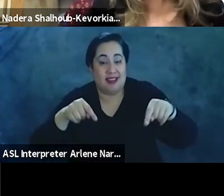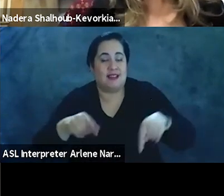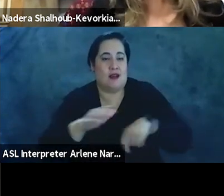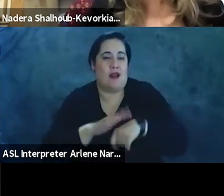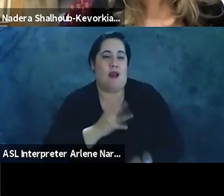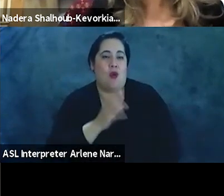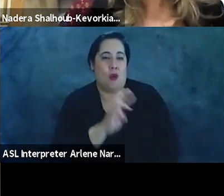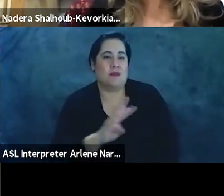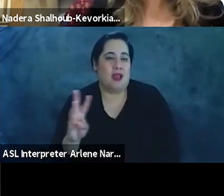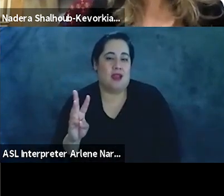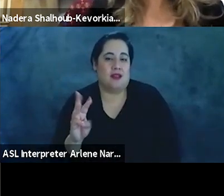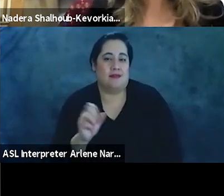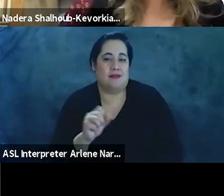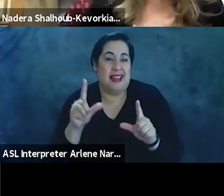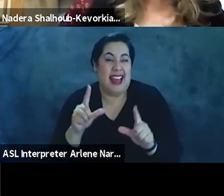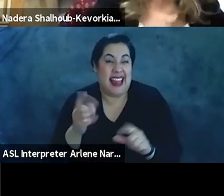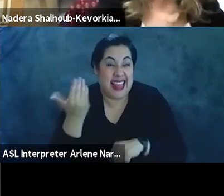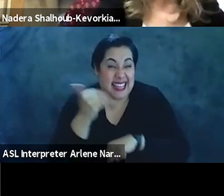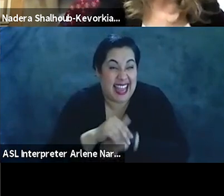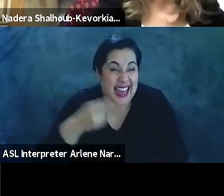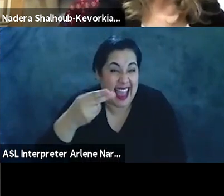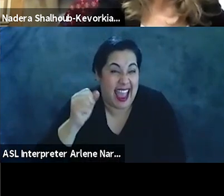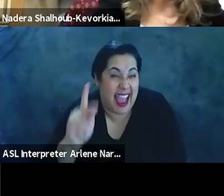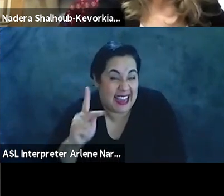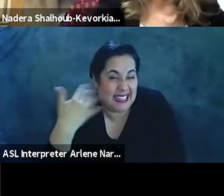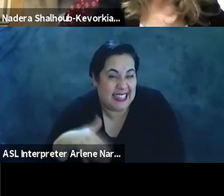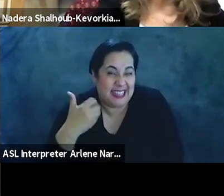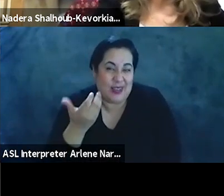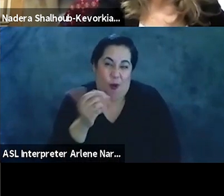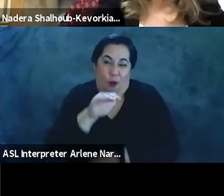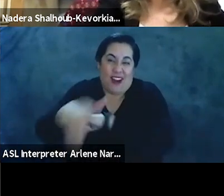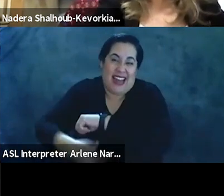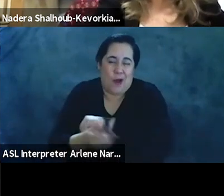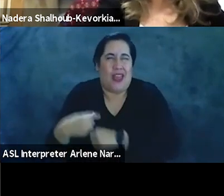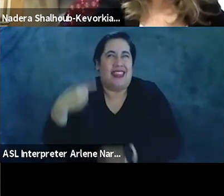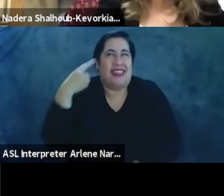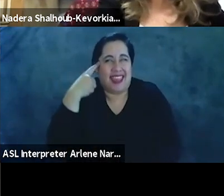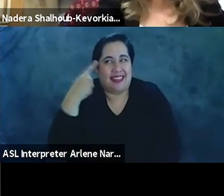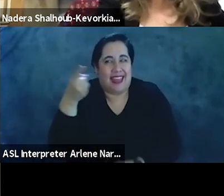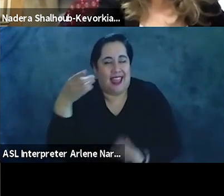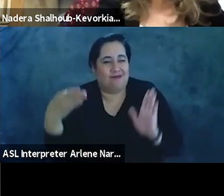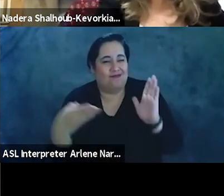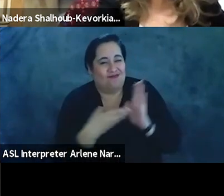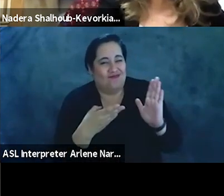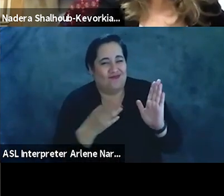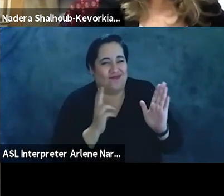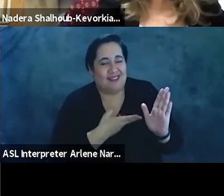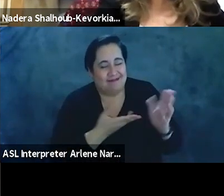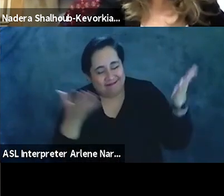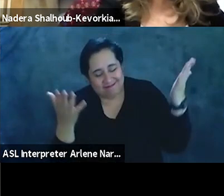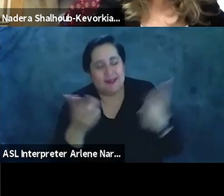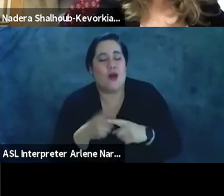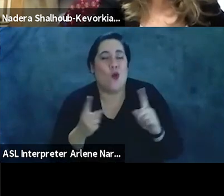website which got hacked last night so it was done overnight uh we think we got targeted um but